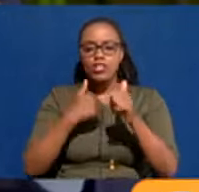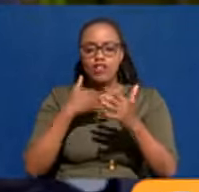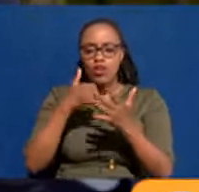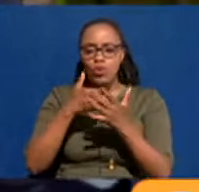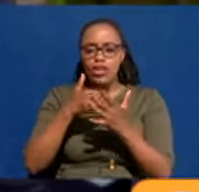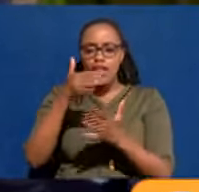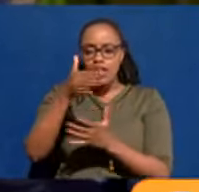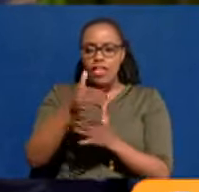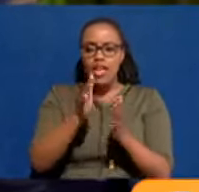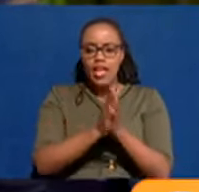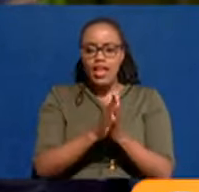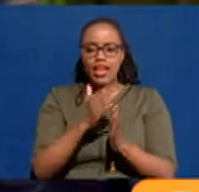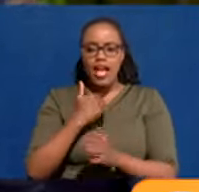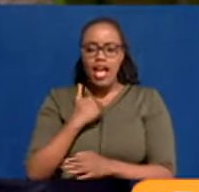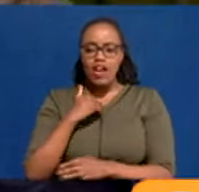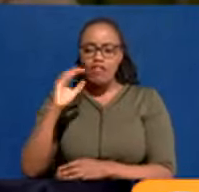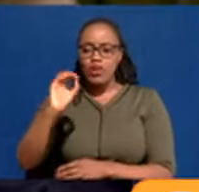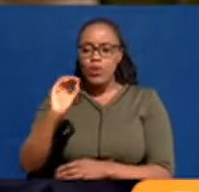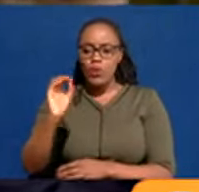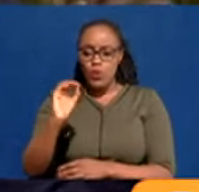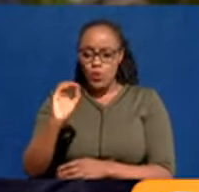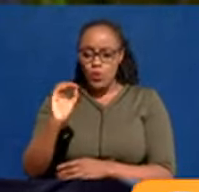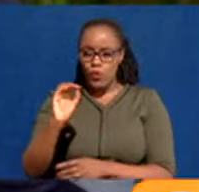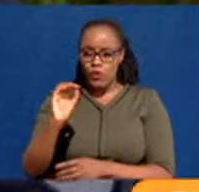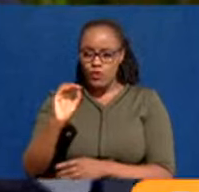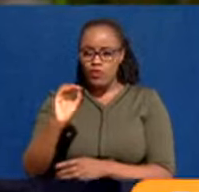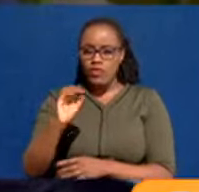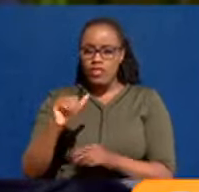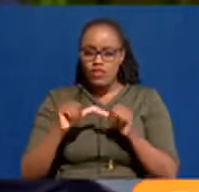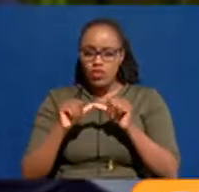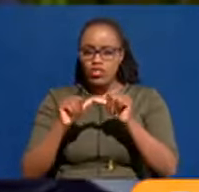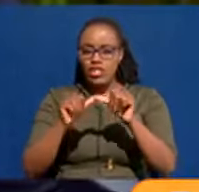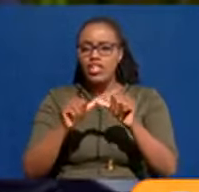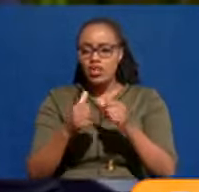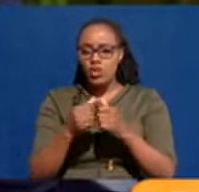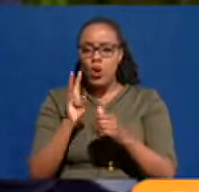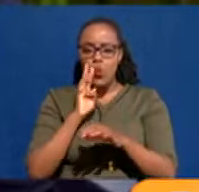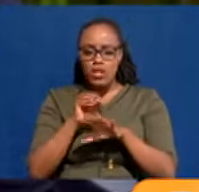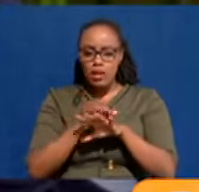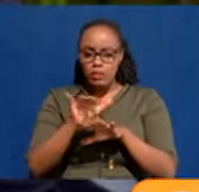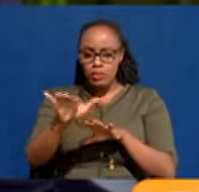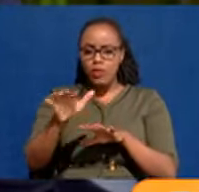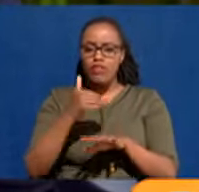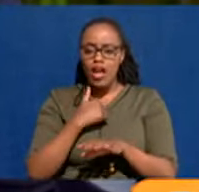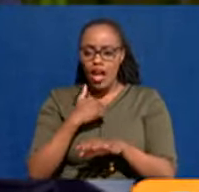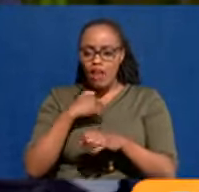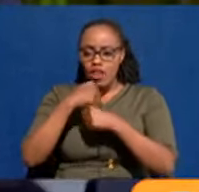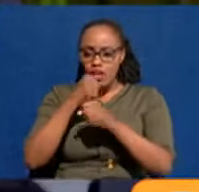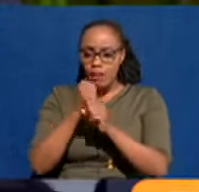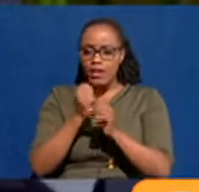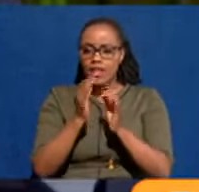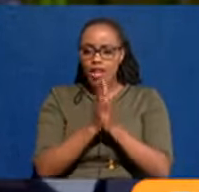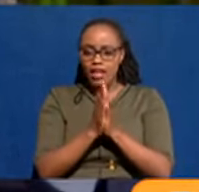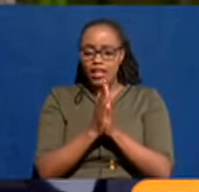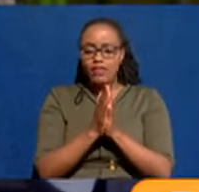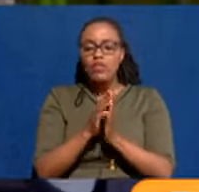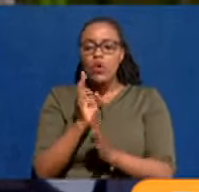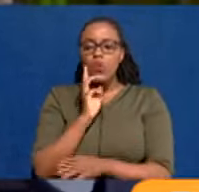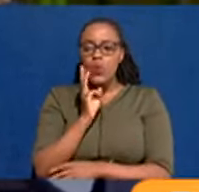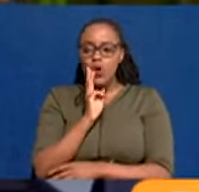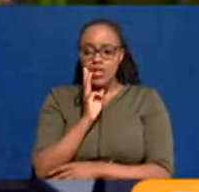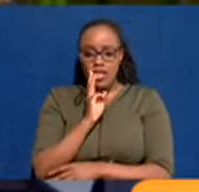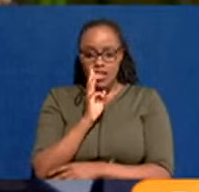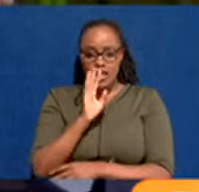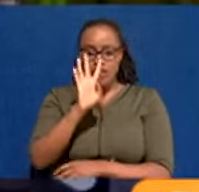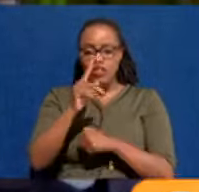so because of the lack of, you know, constant water flowing, we have very high numbers of land revenue water, around